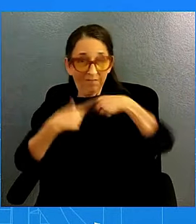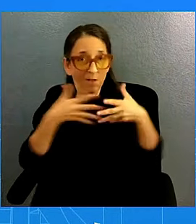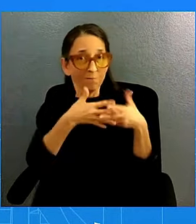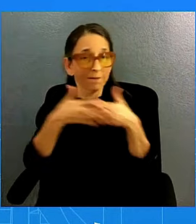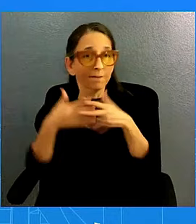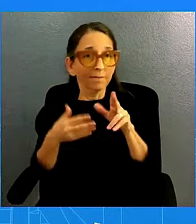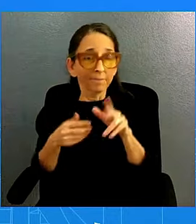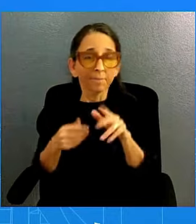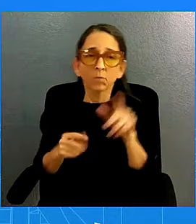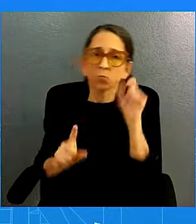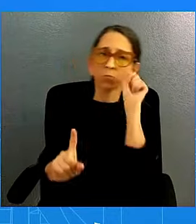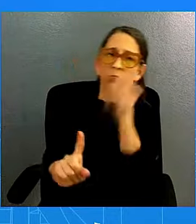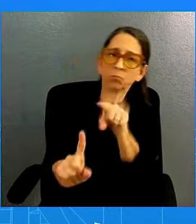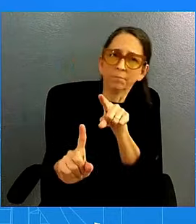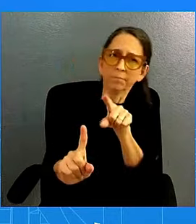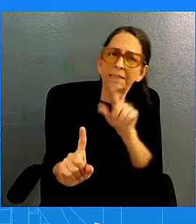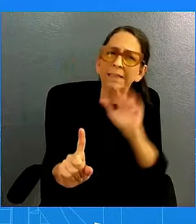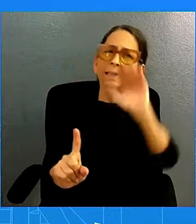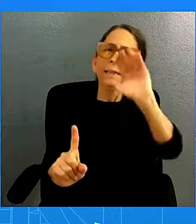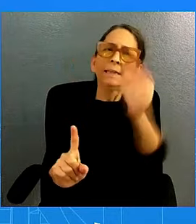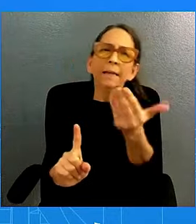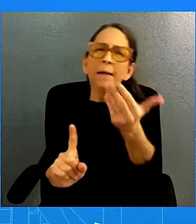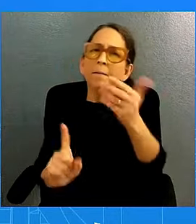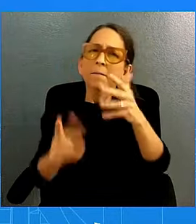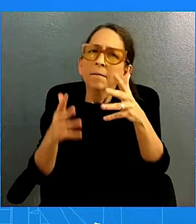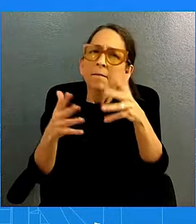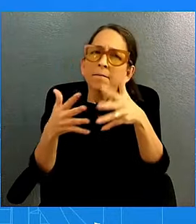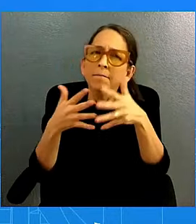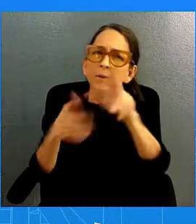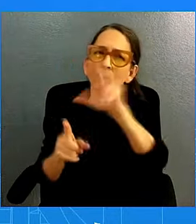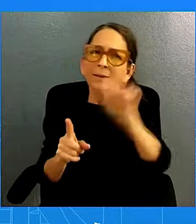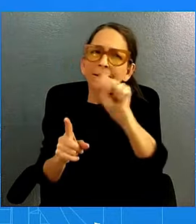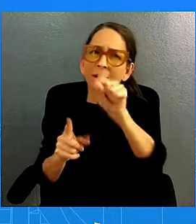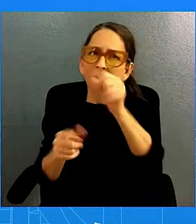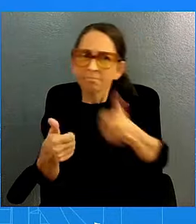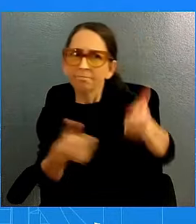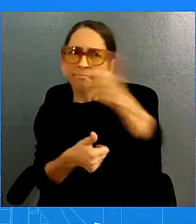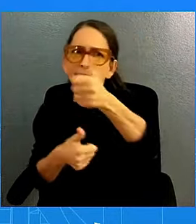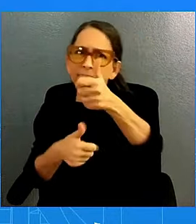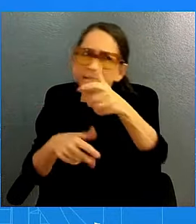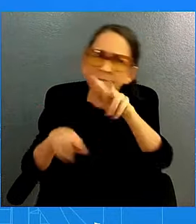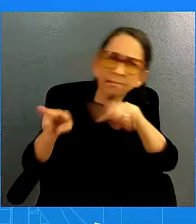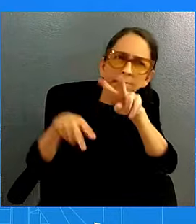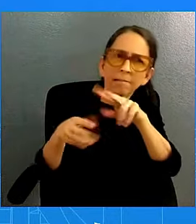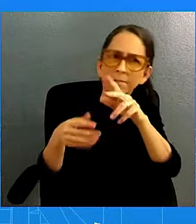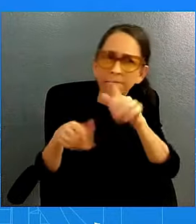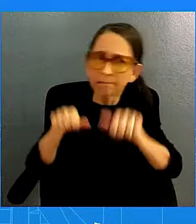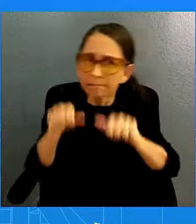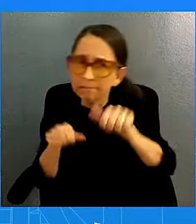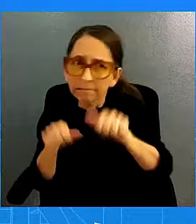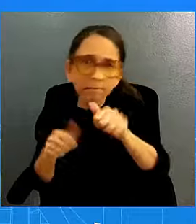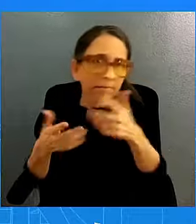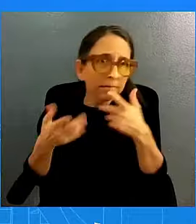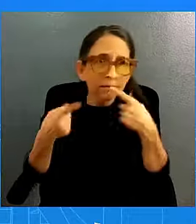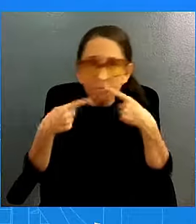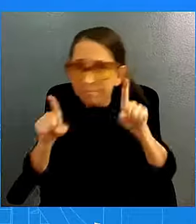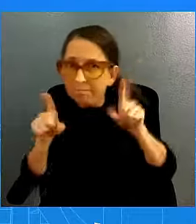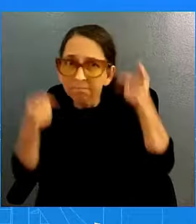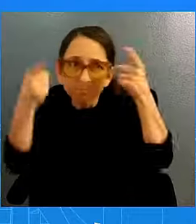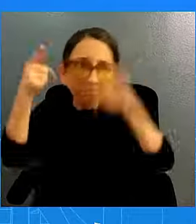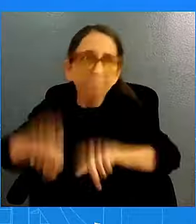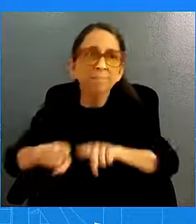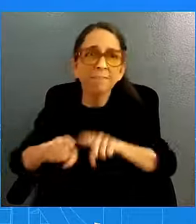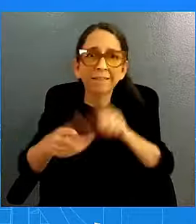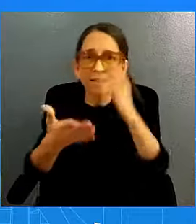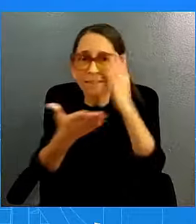U.S. officials about the ability to reach a ceasefire deal in the near term. And today, National Security Advisor Jake Sullivan is meeting with hostage